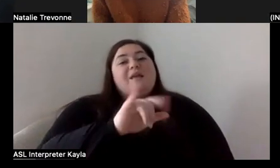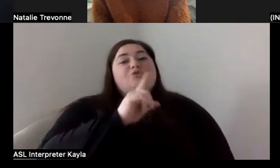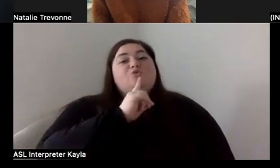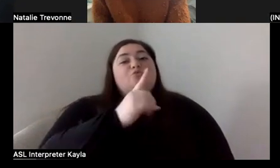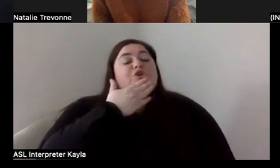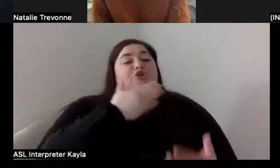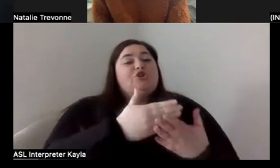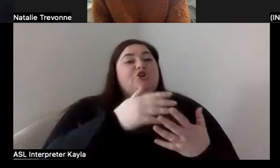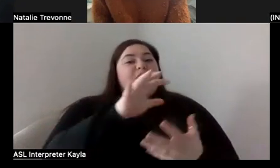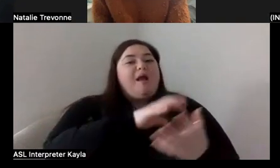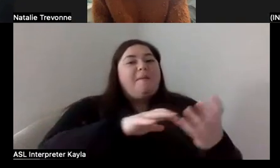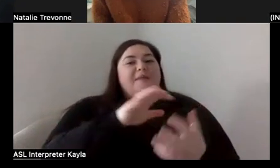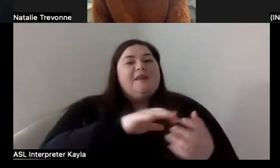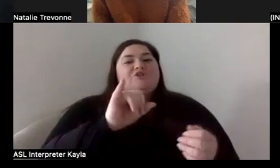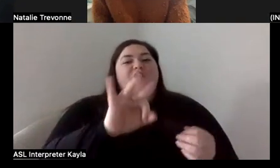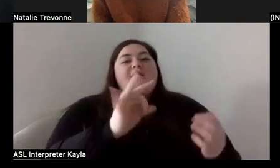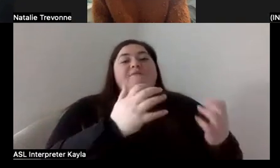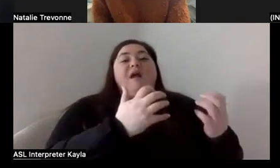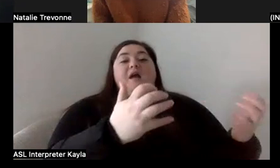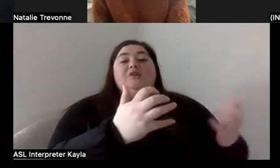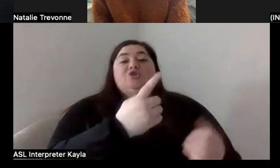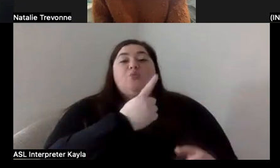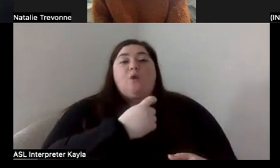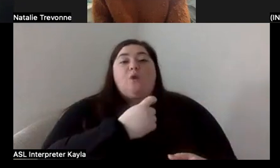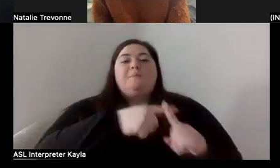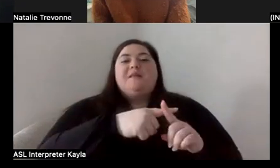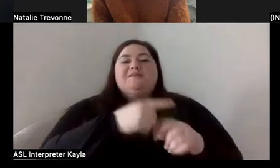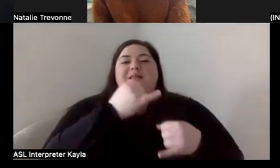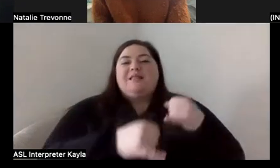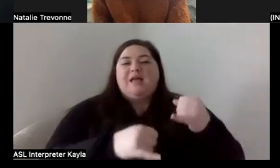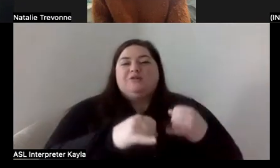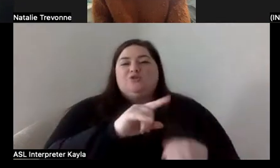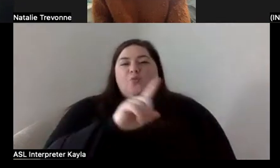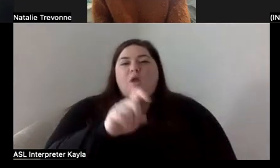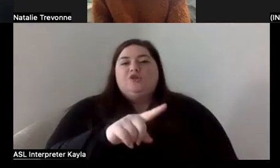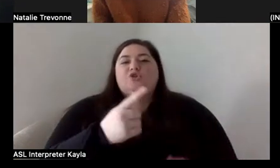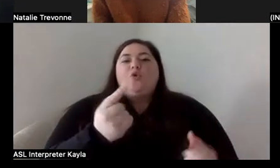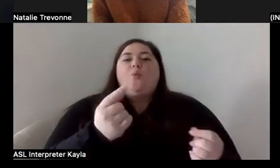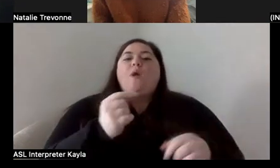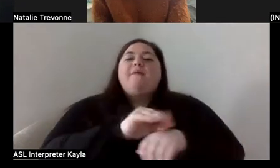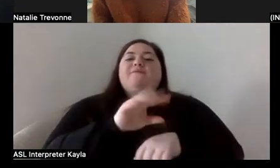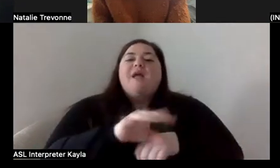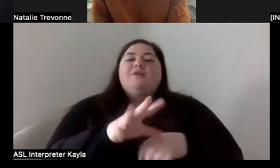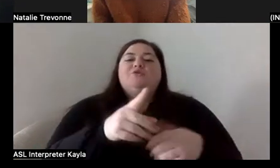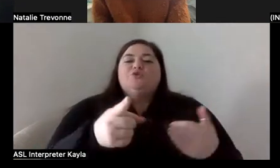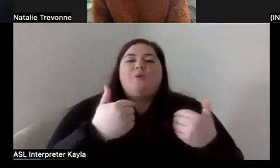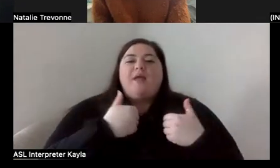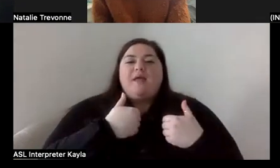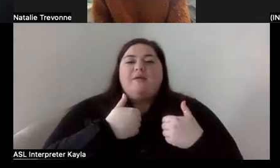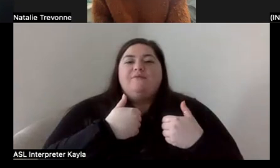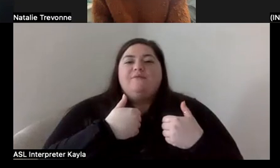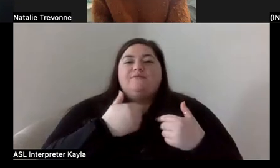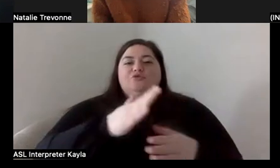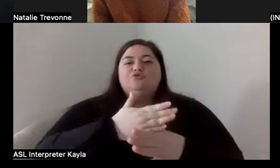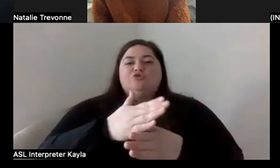question and one of our last questions of what advice do you have? So, like, how do you keep